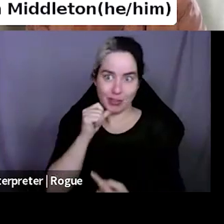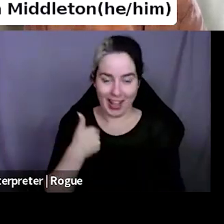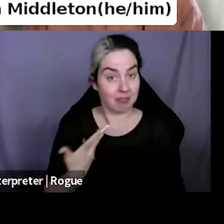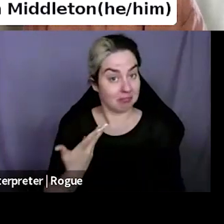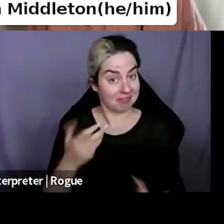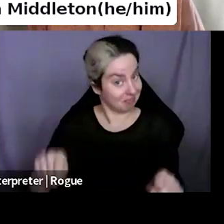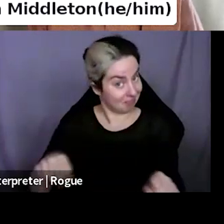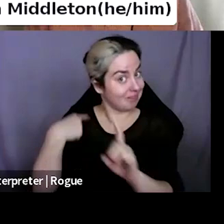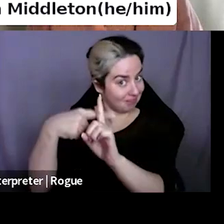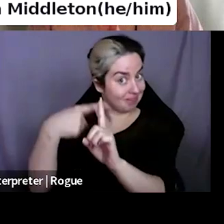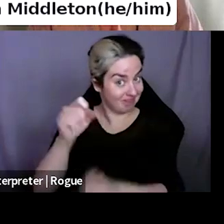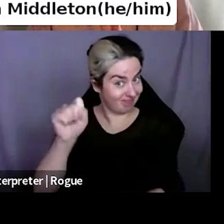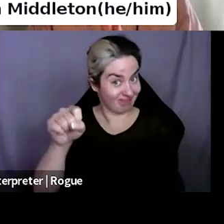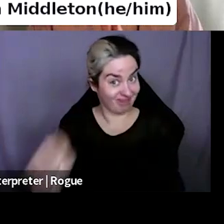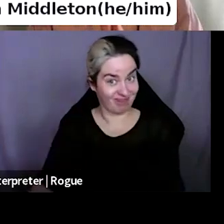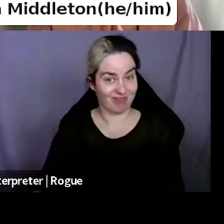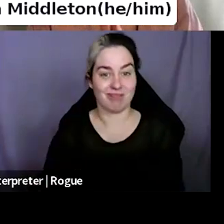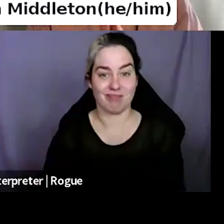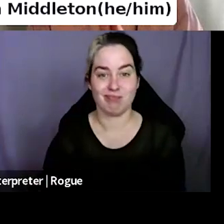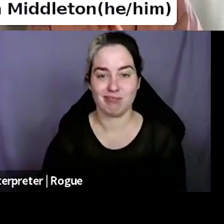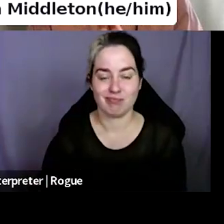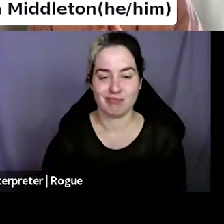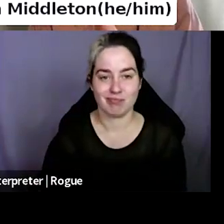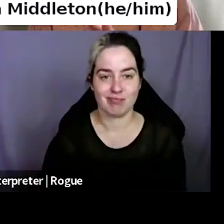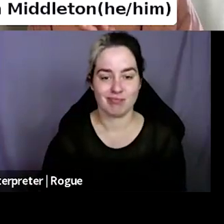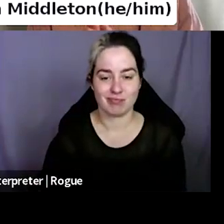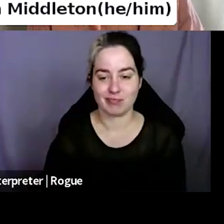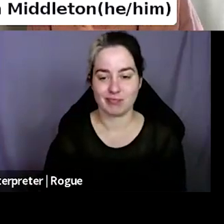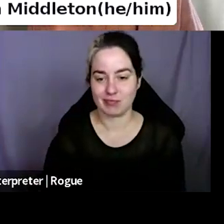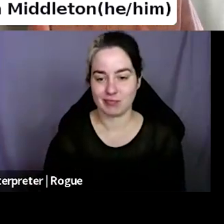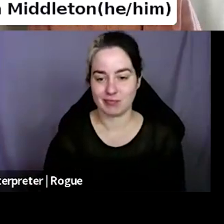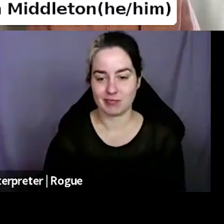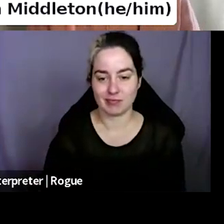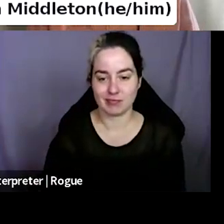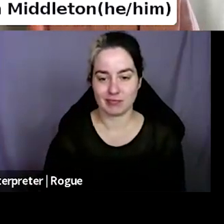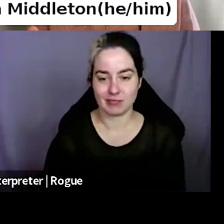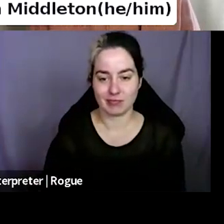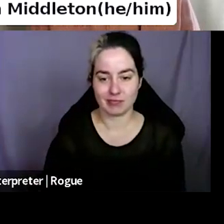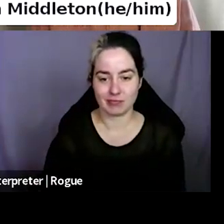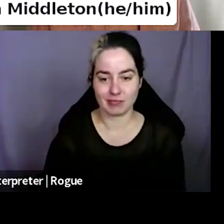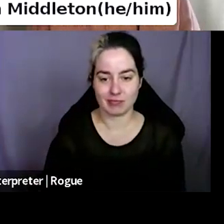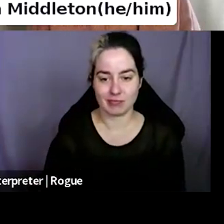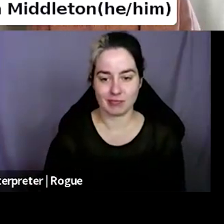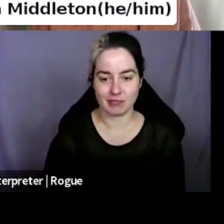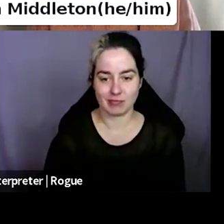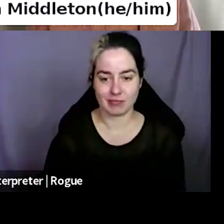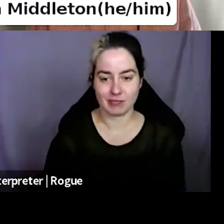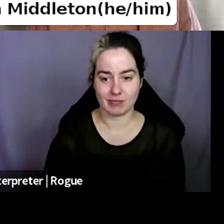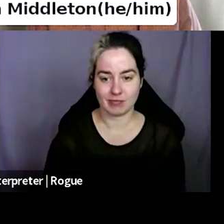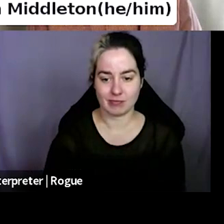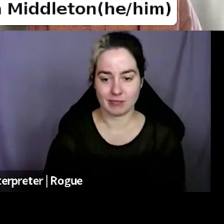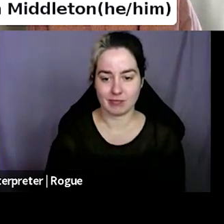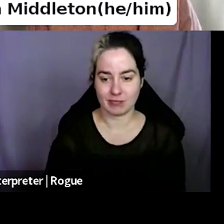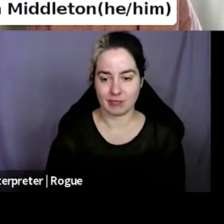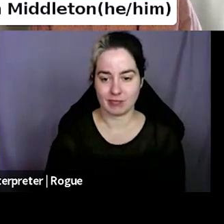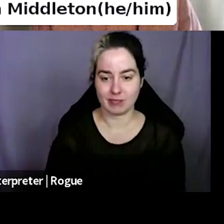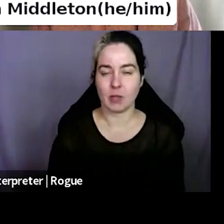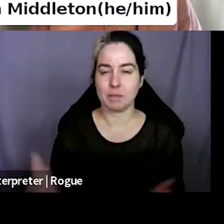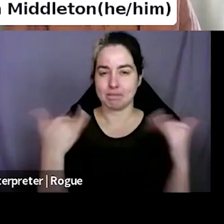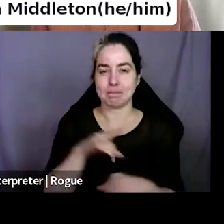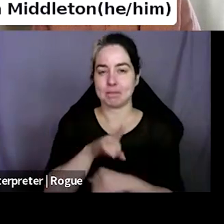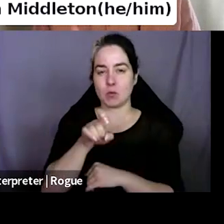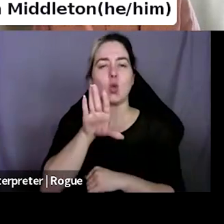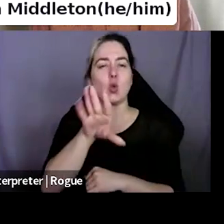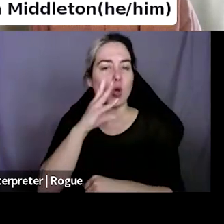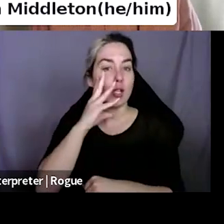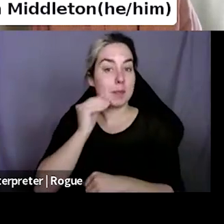Um, so our, our next question is sort of about your experience early on, maybe